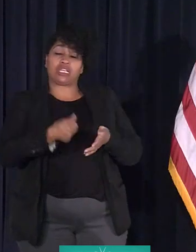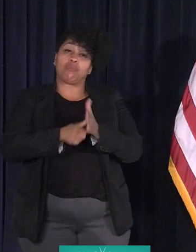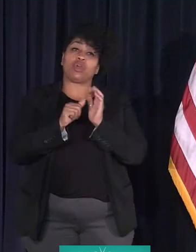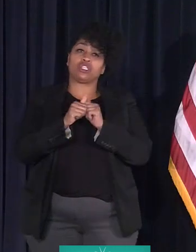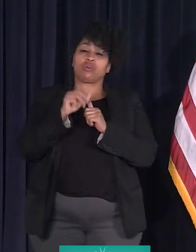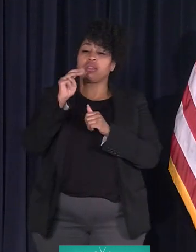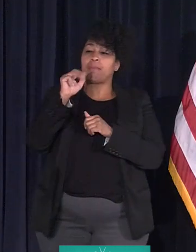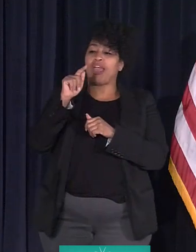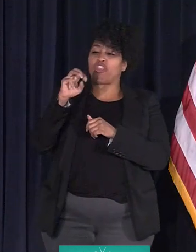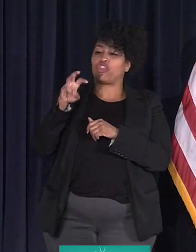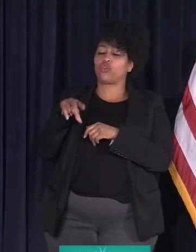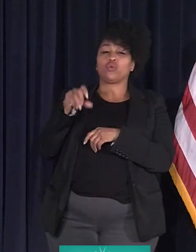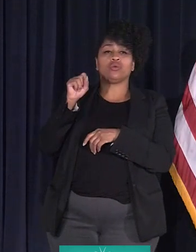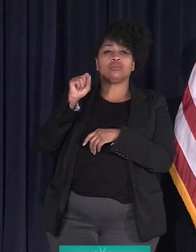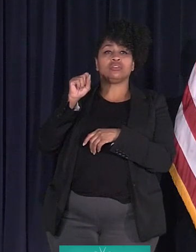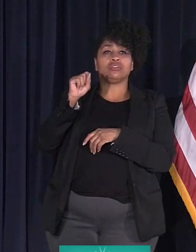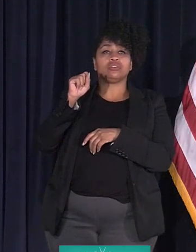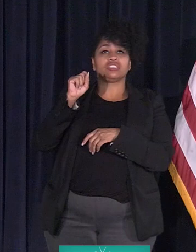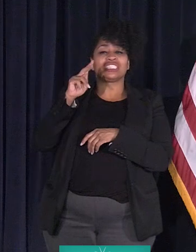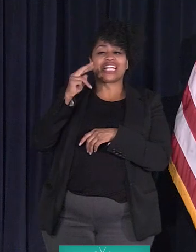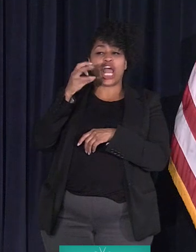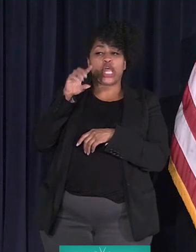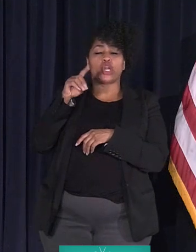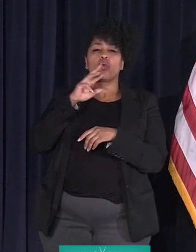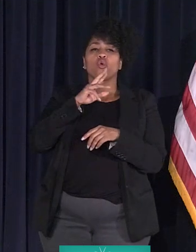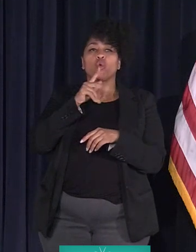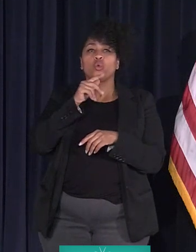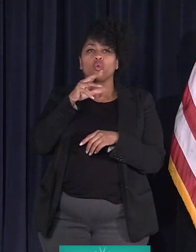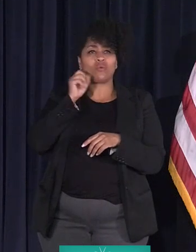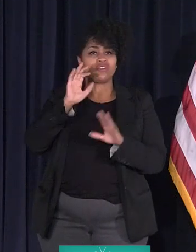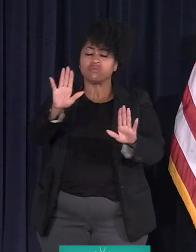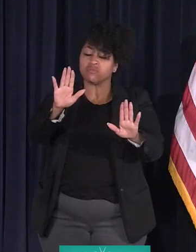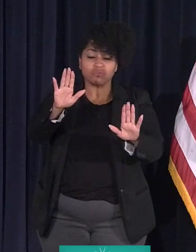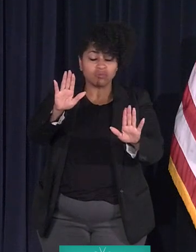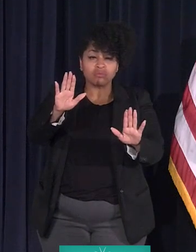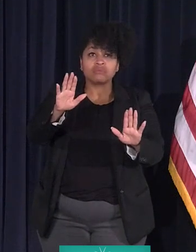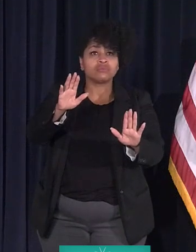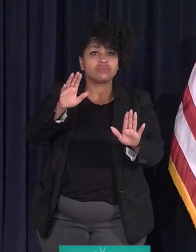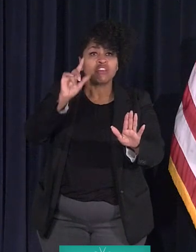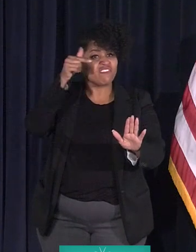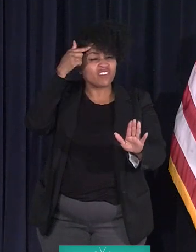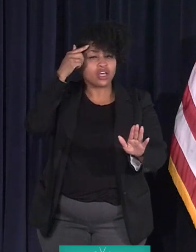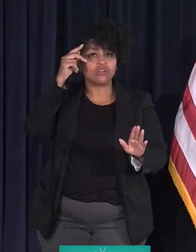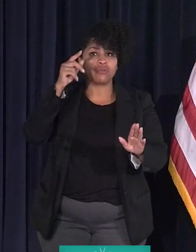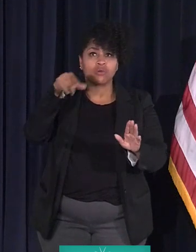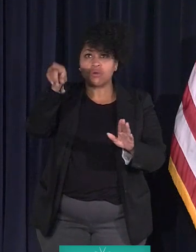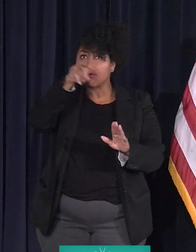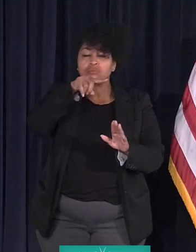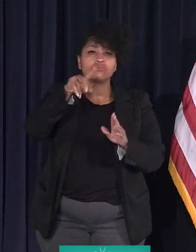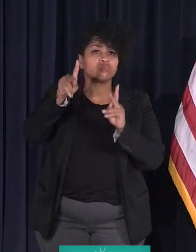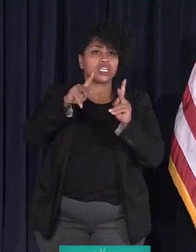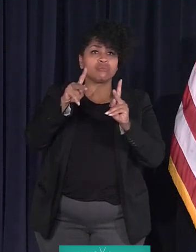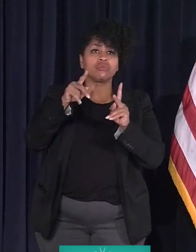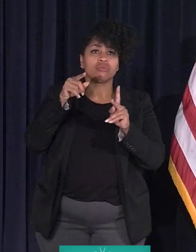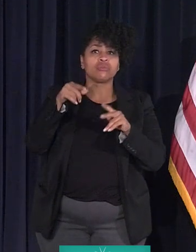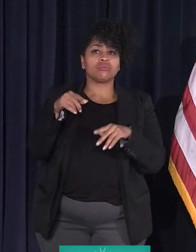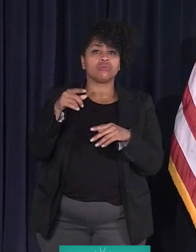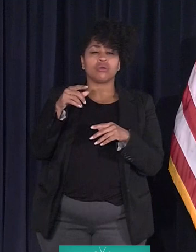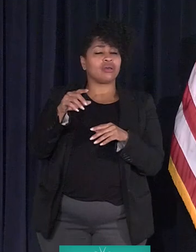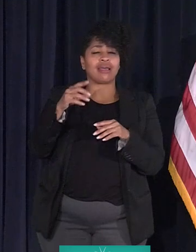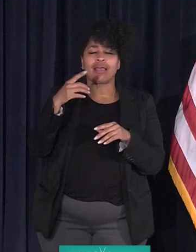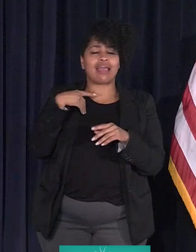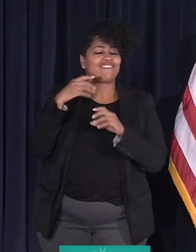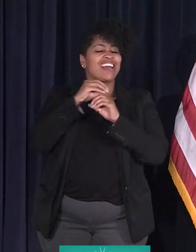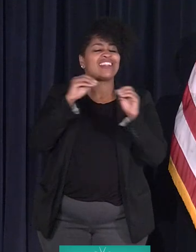Matthew Schneider, who was emphatic that the federal folks that he had would have